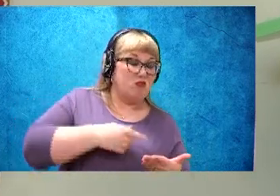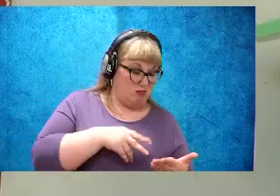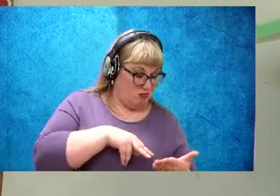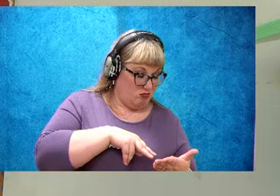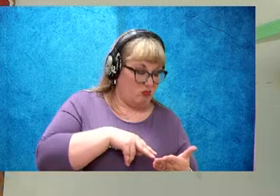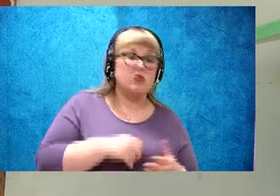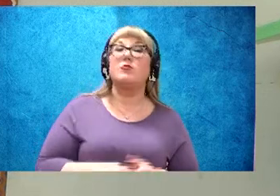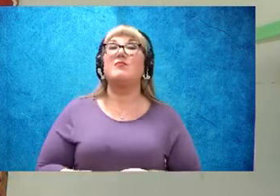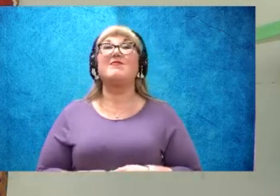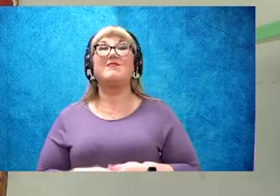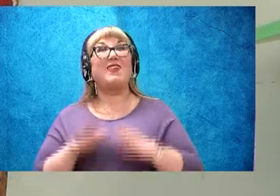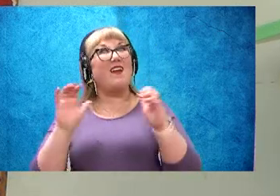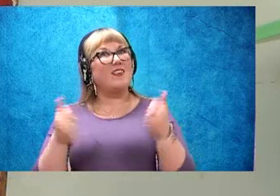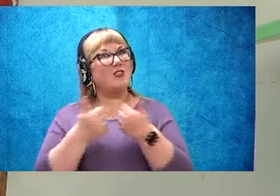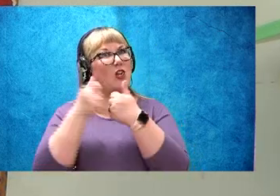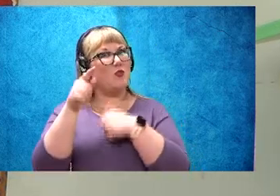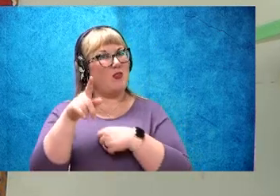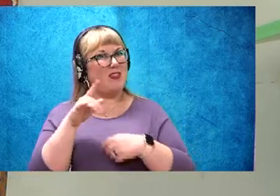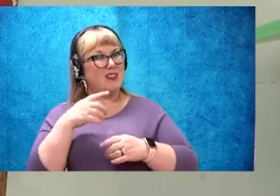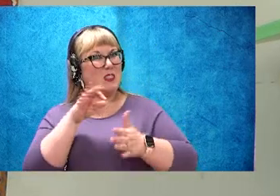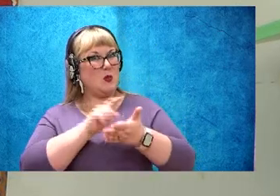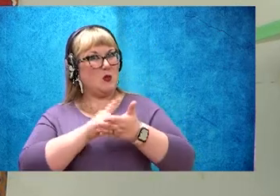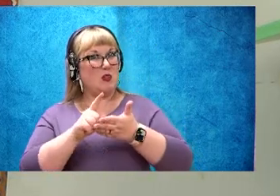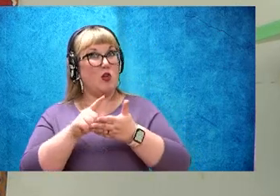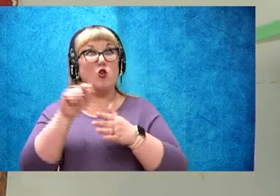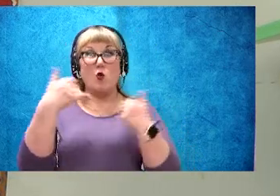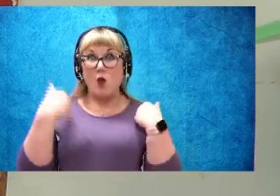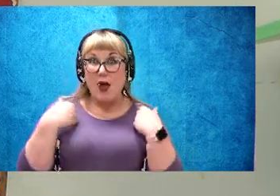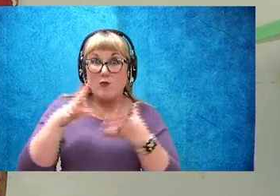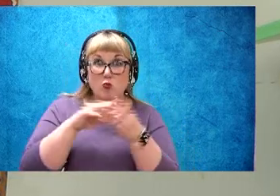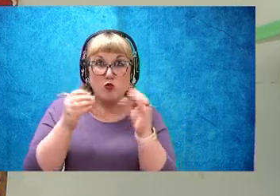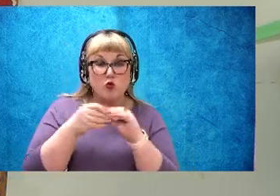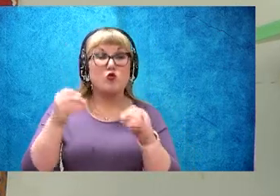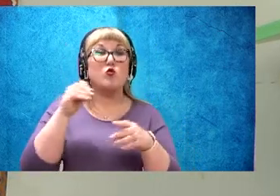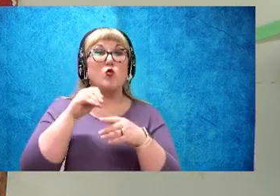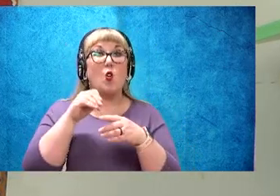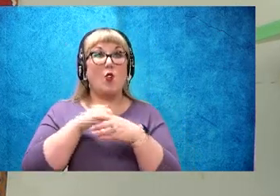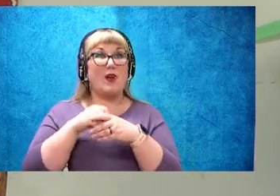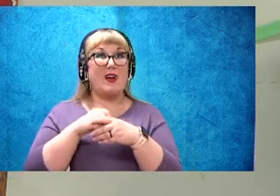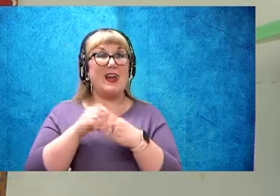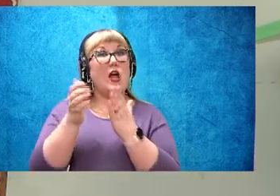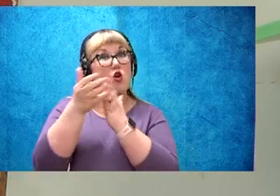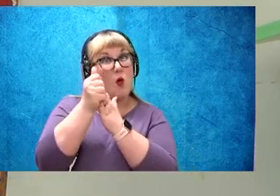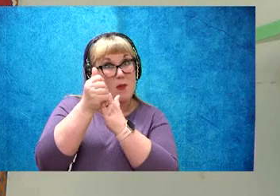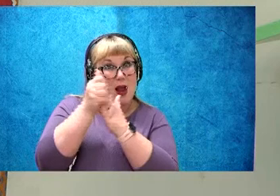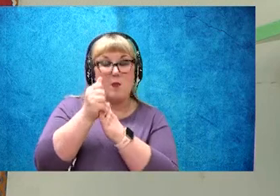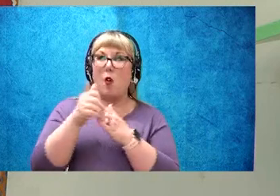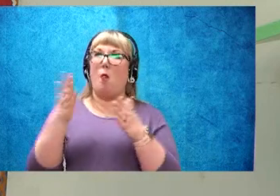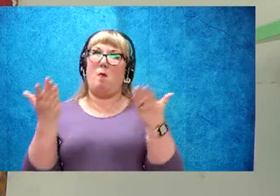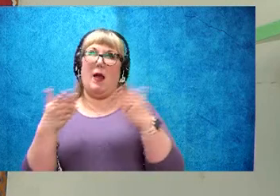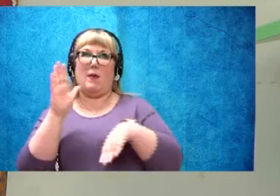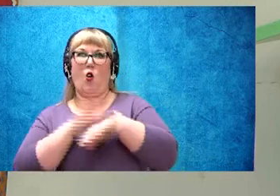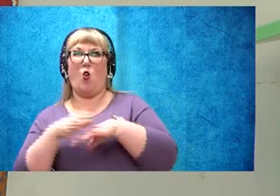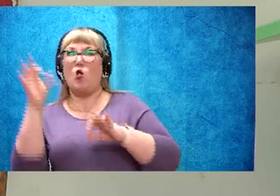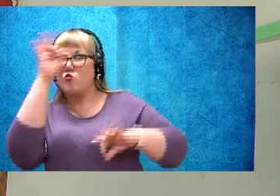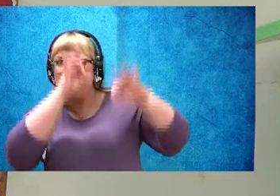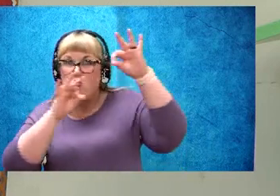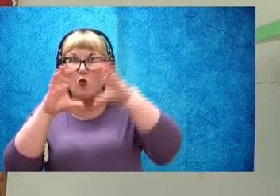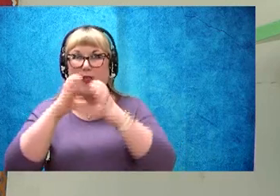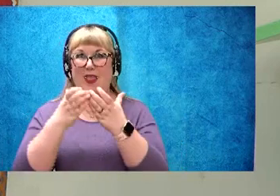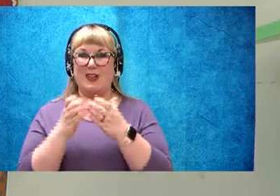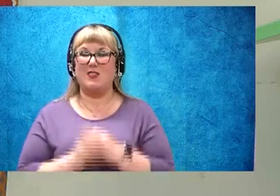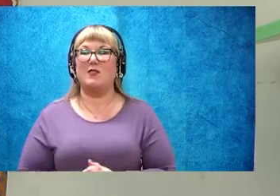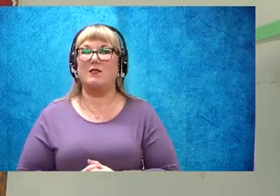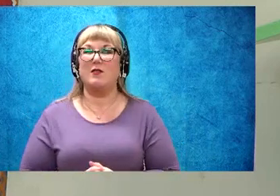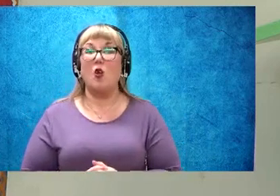I challenge you this week, you have some passages in your packet and your teachers may have some passages on Google Classroom. As you're reading,